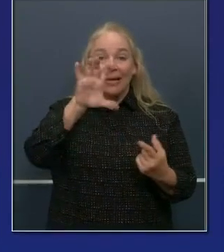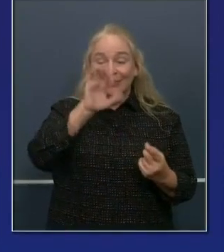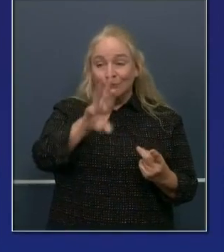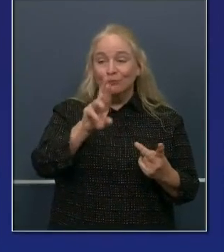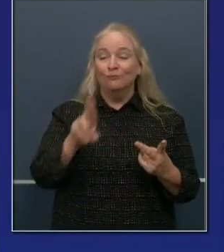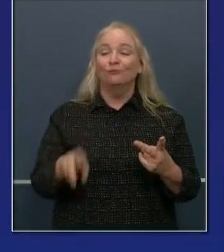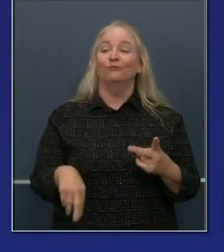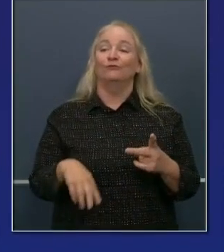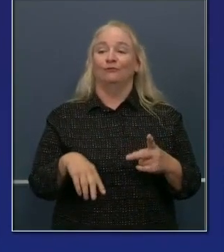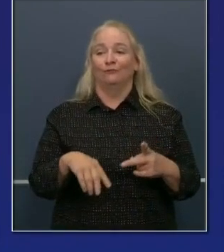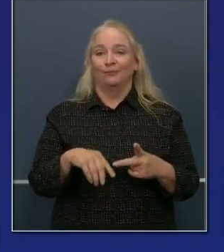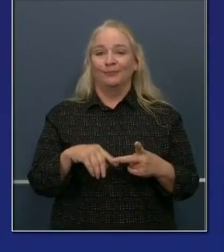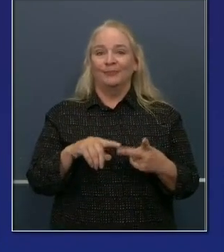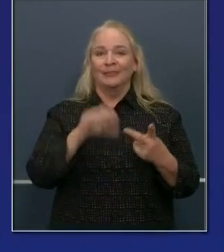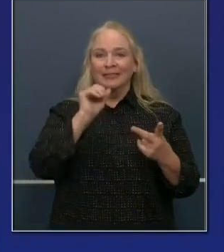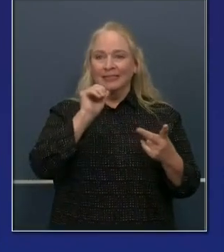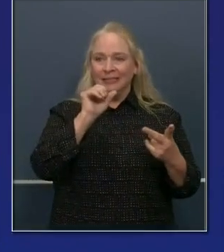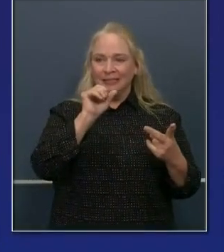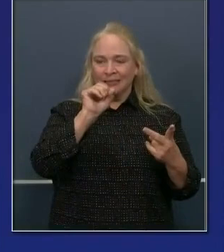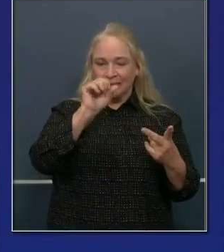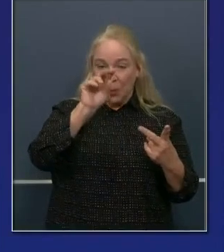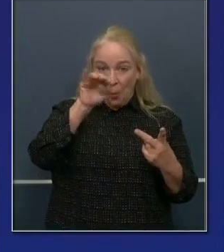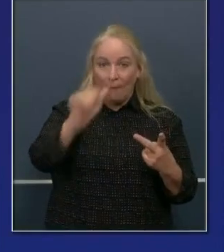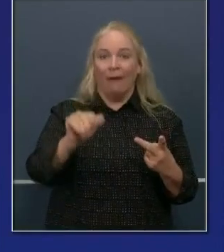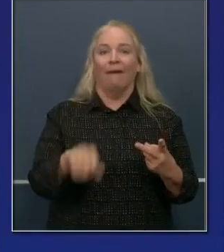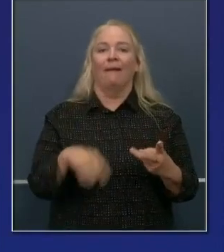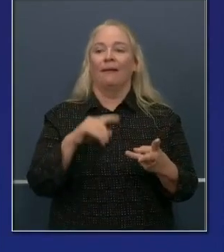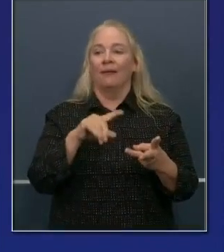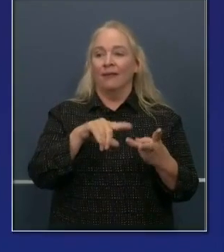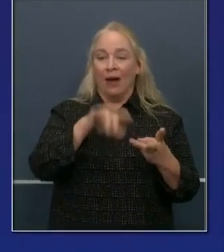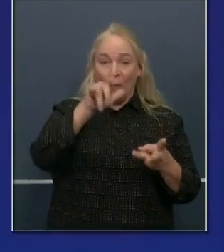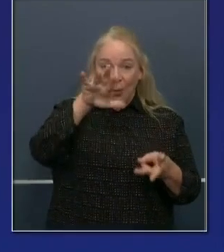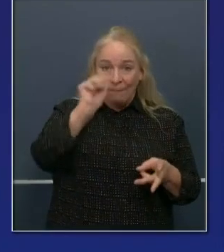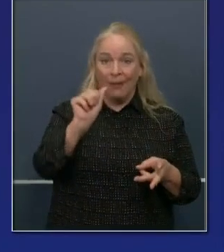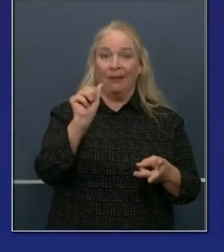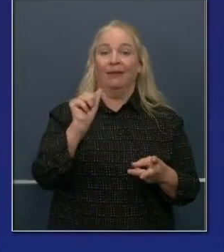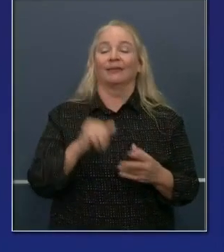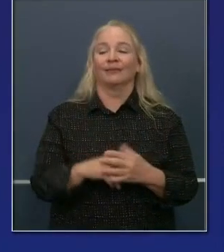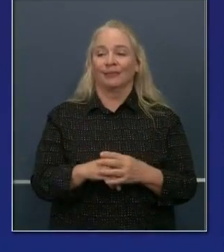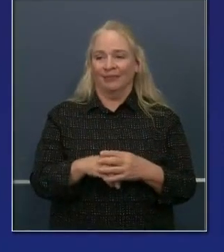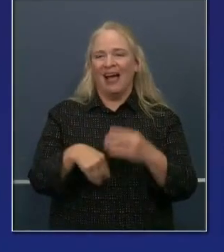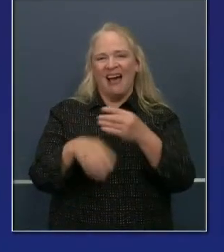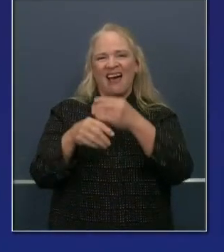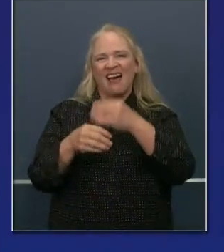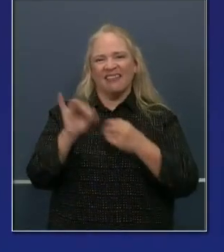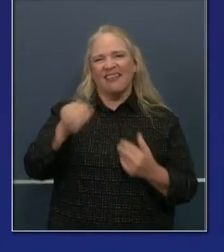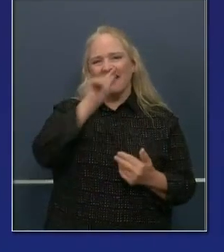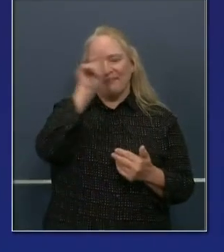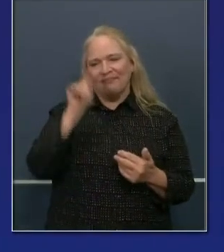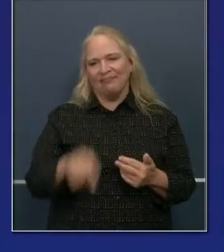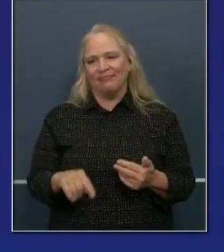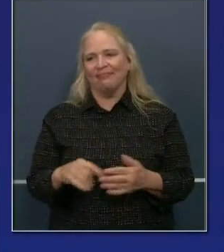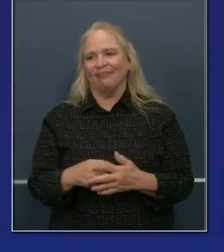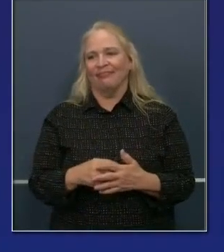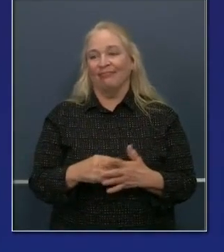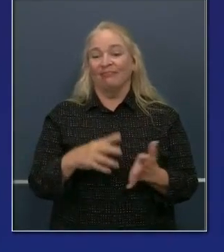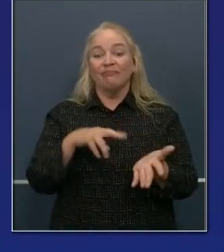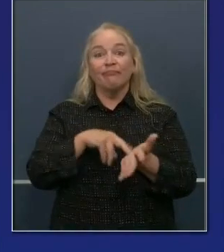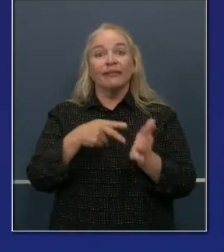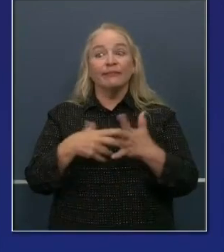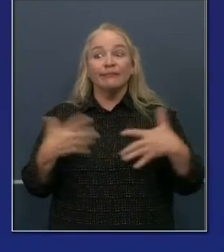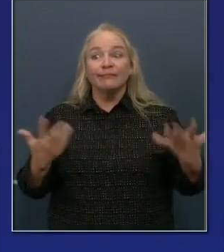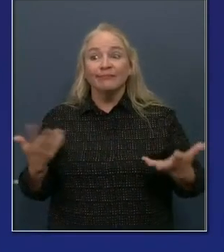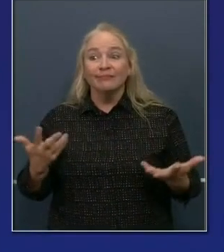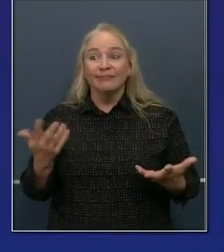Yuba County. These 30 counties in total represent about 80% of the population